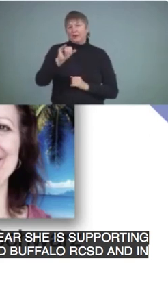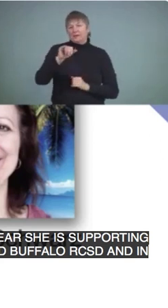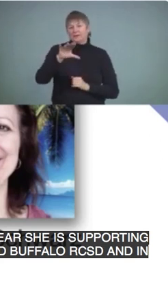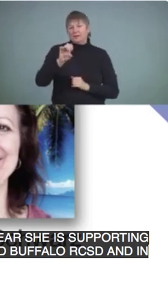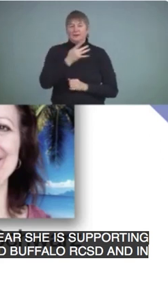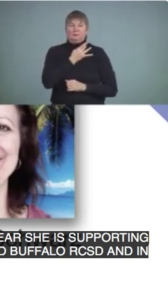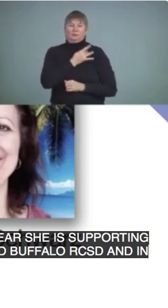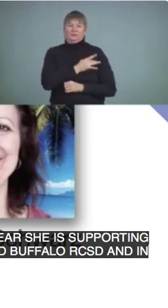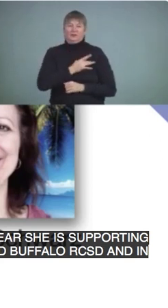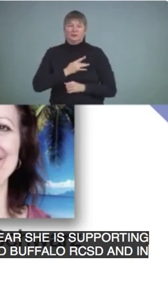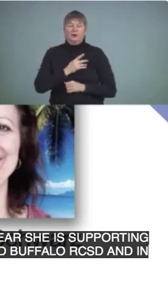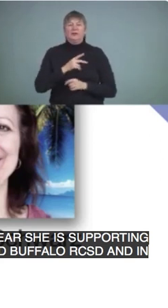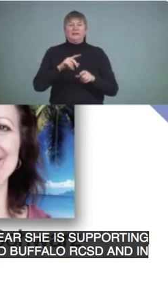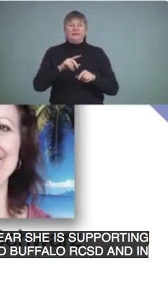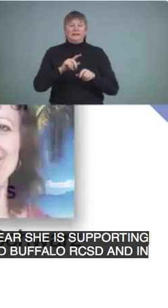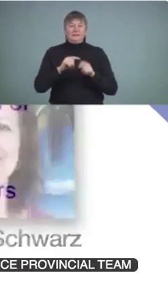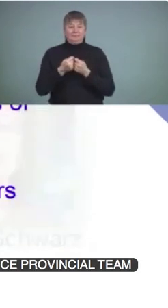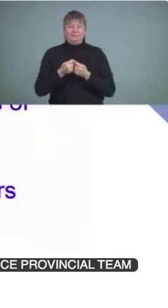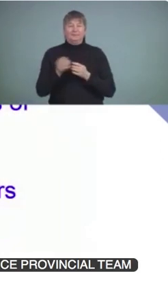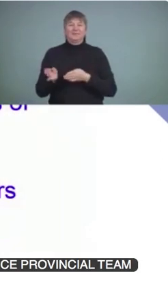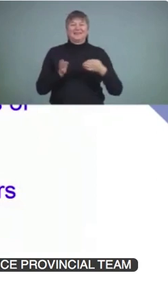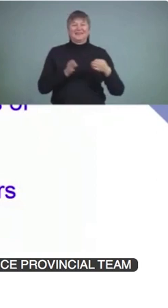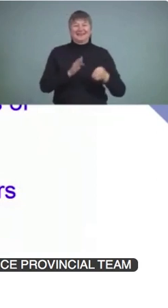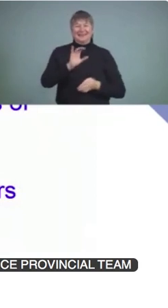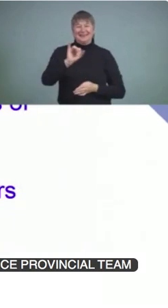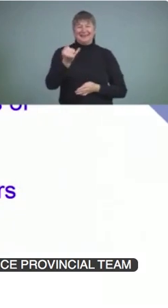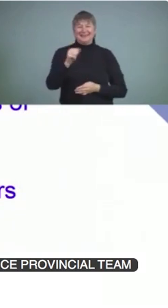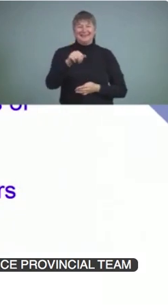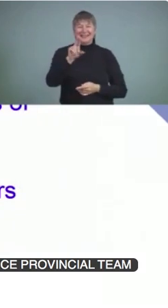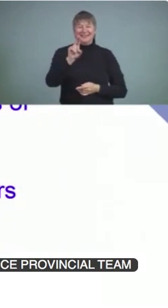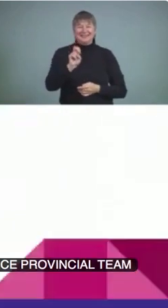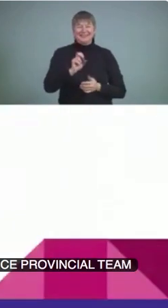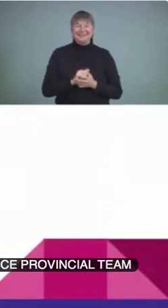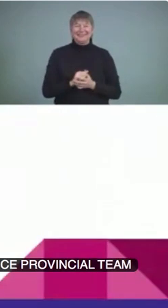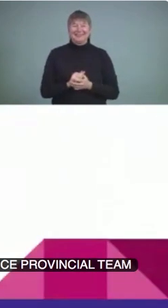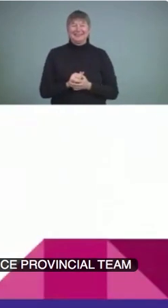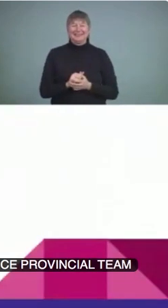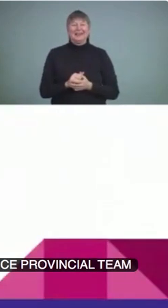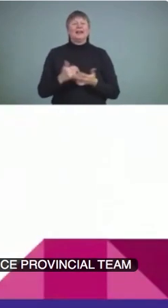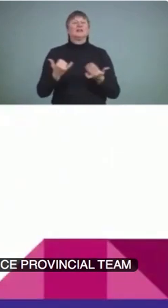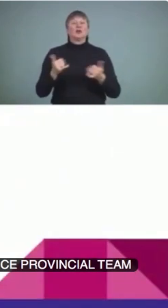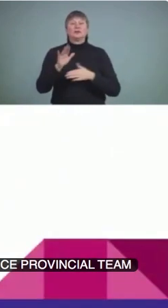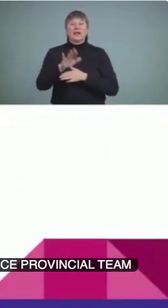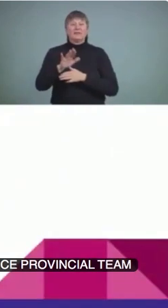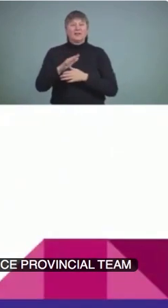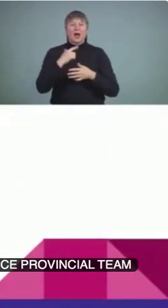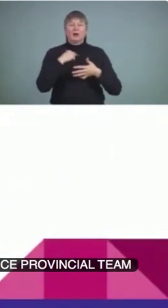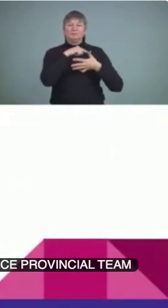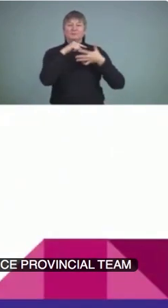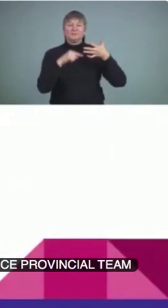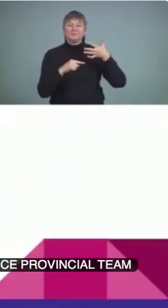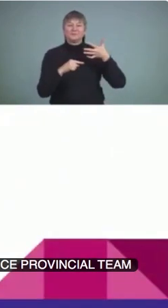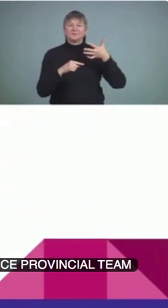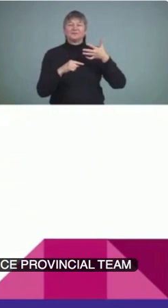So this afternoon, this afternoon where our discussion points are